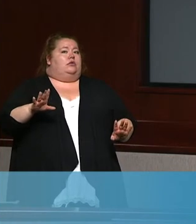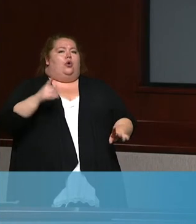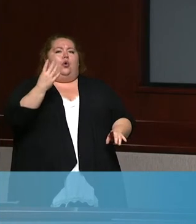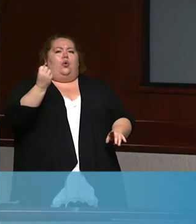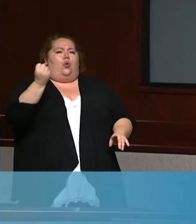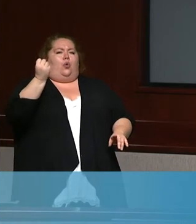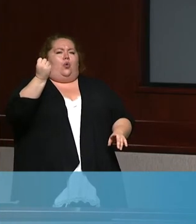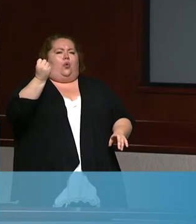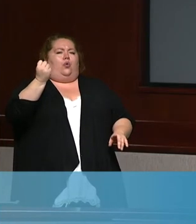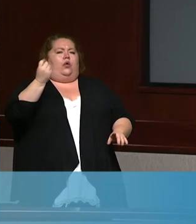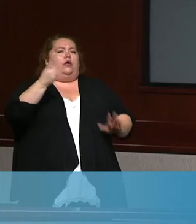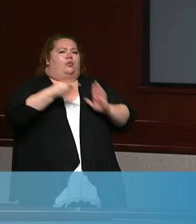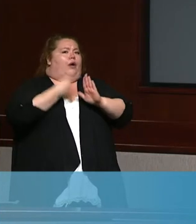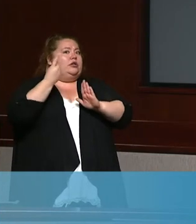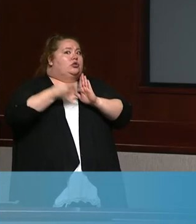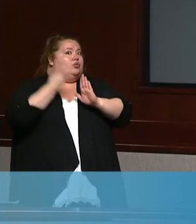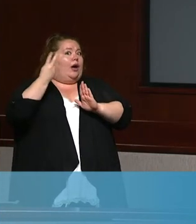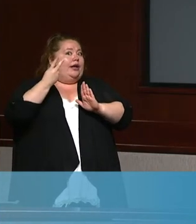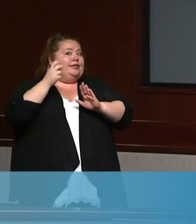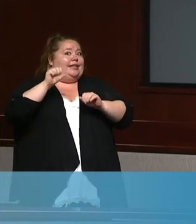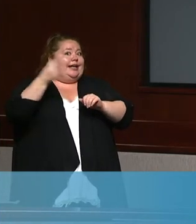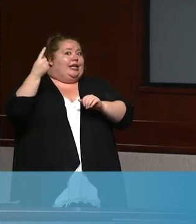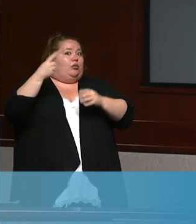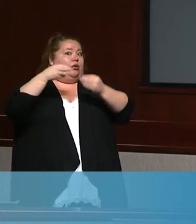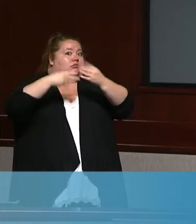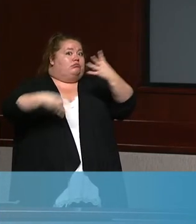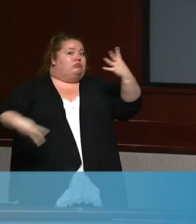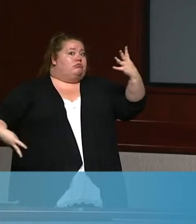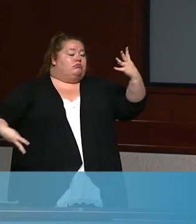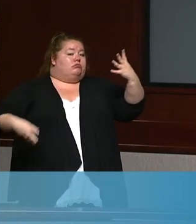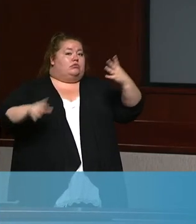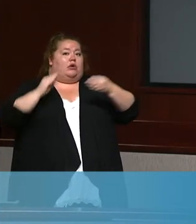sec. So going once, going twice on all those I mentioned unknown caller.